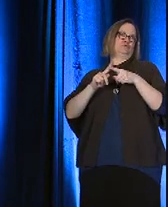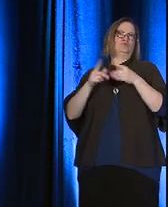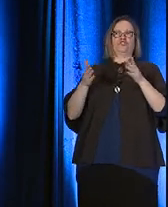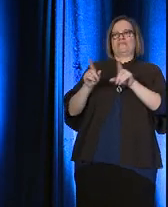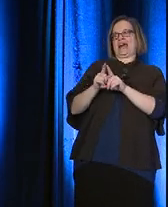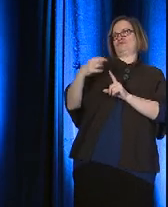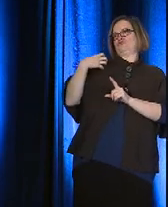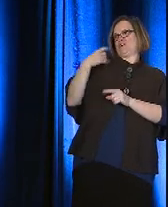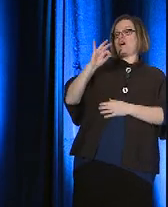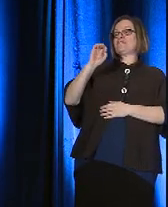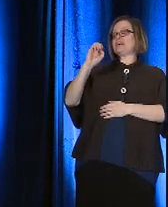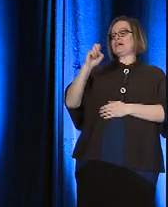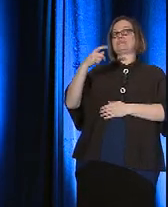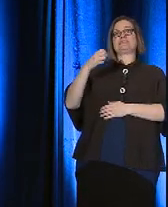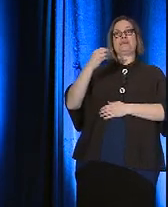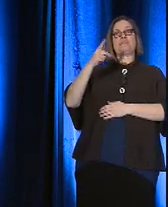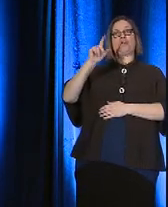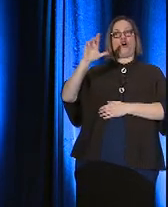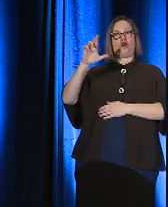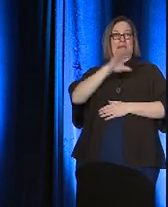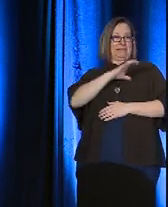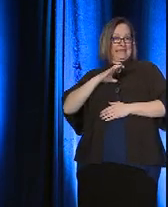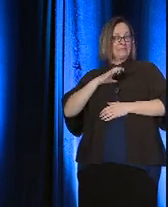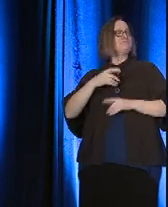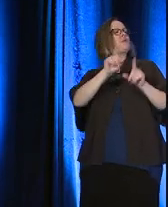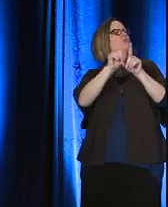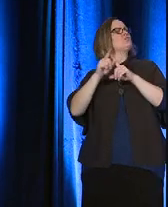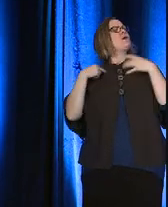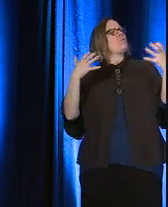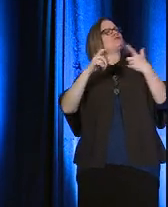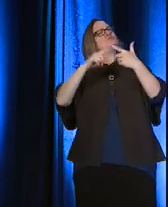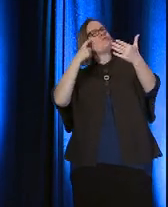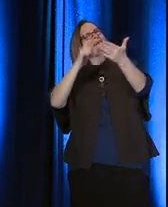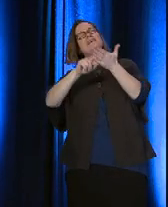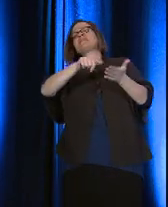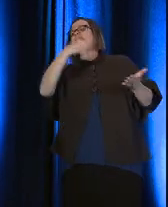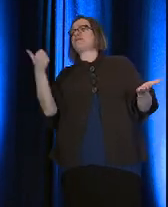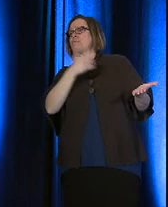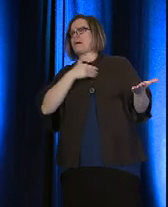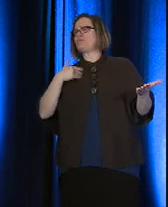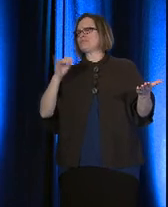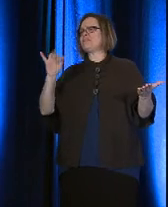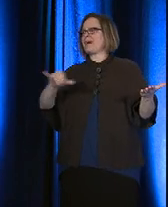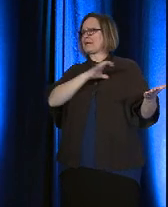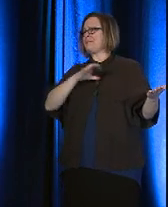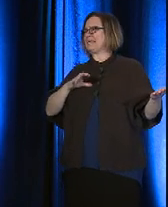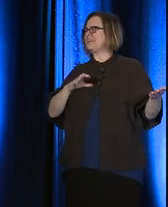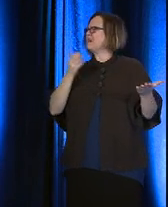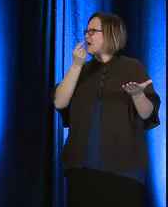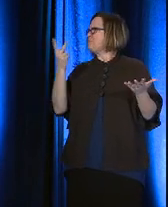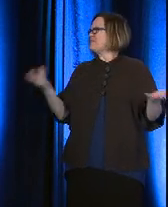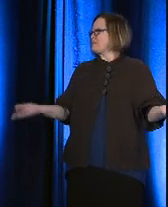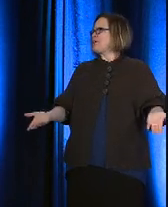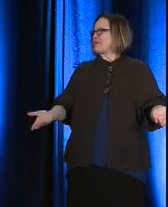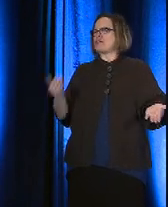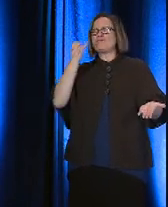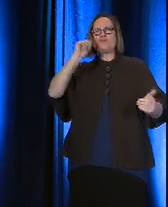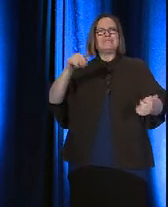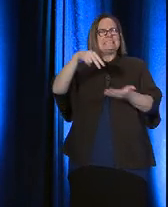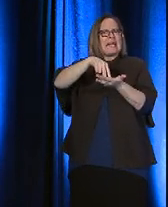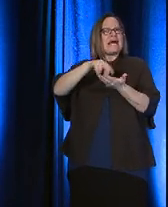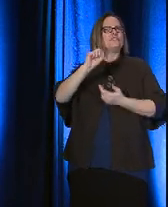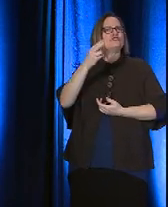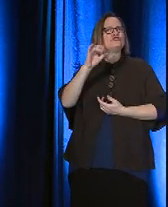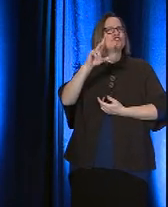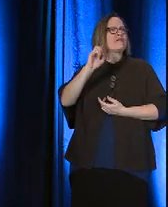of the Exemplar Committee. And I also want to recognize the other members of that committee. I know a couple of them are here, if you would please stand. Shirley